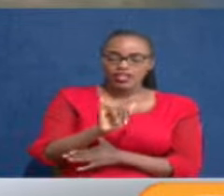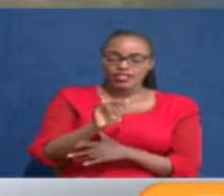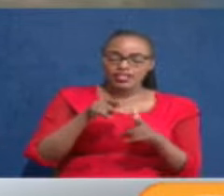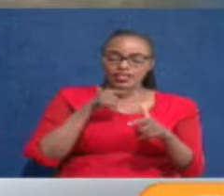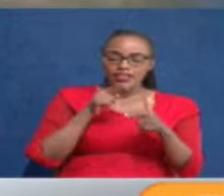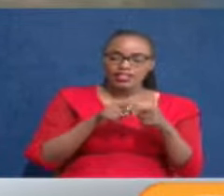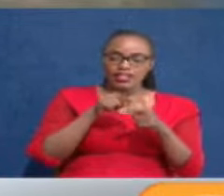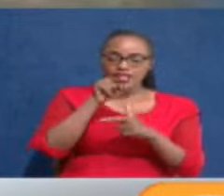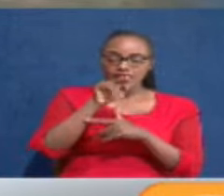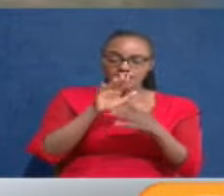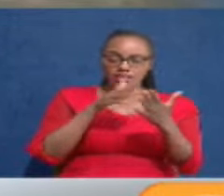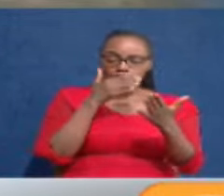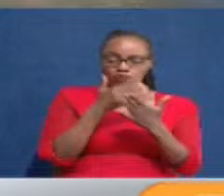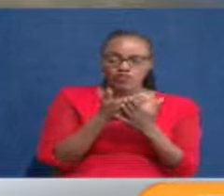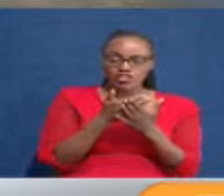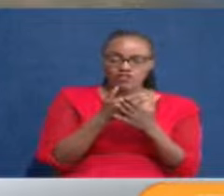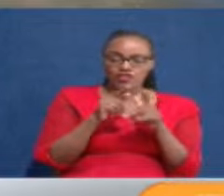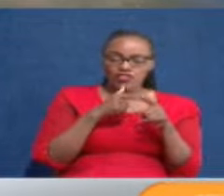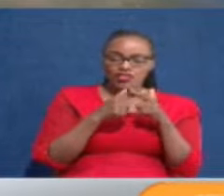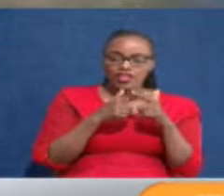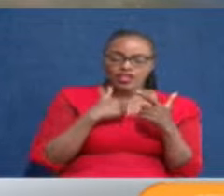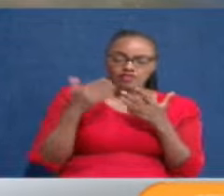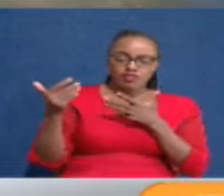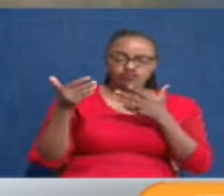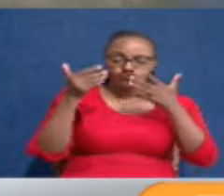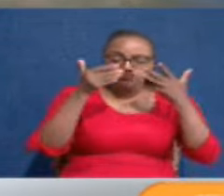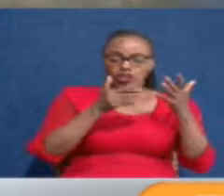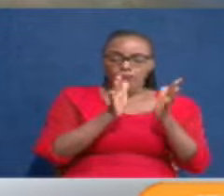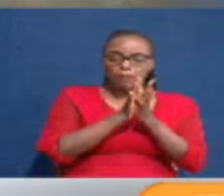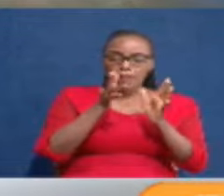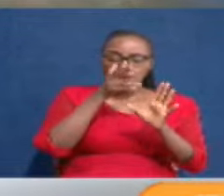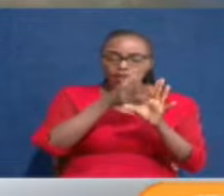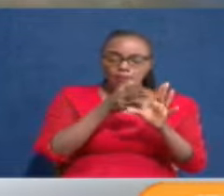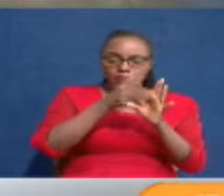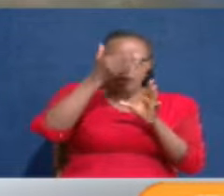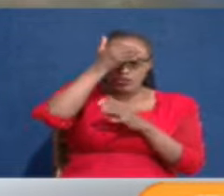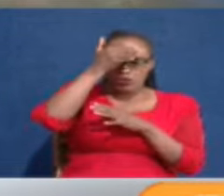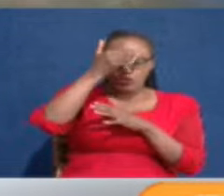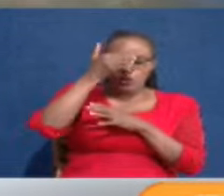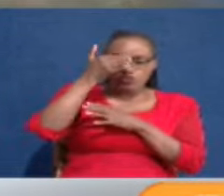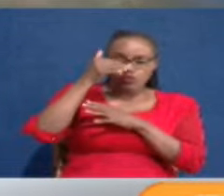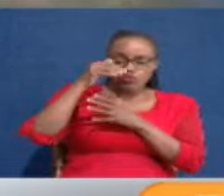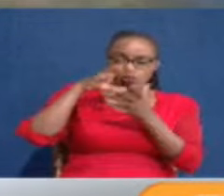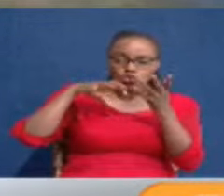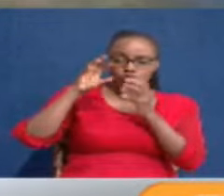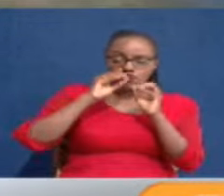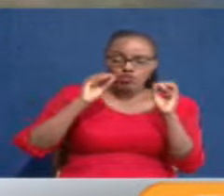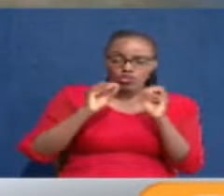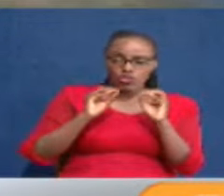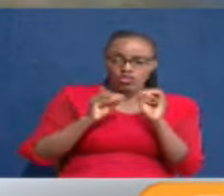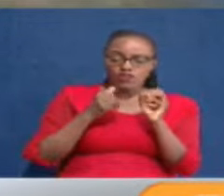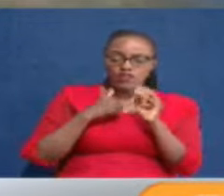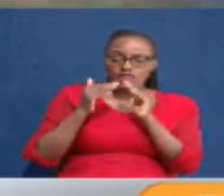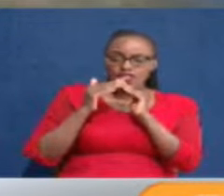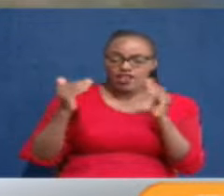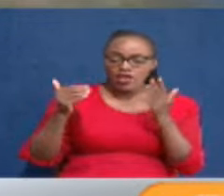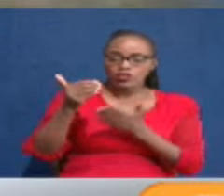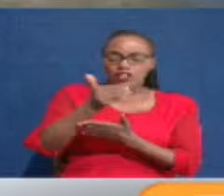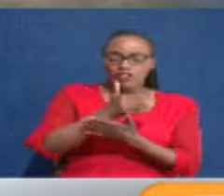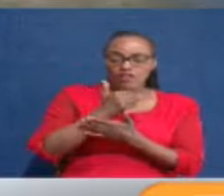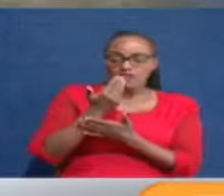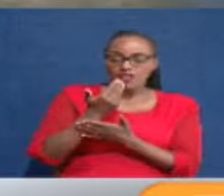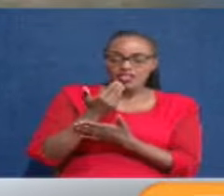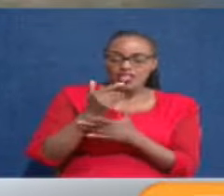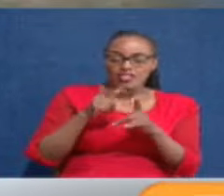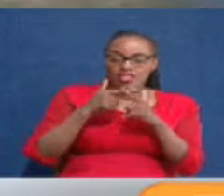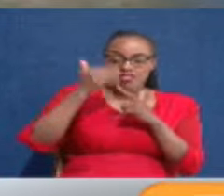That proposal was not taken to fresh public participation. But don't confuse it because this particular question of housing levy, the Court of Appeal did not